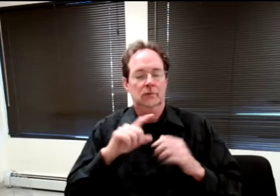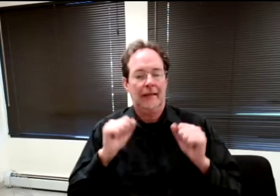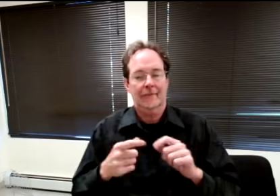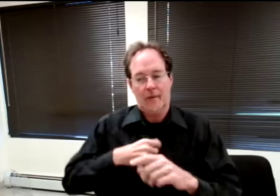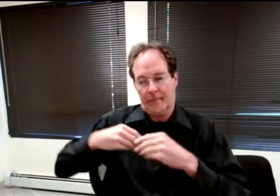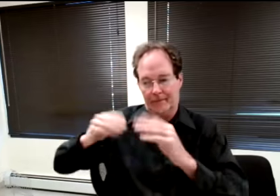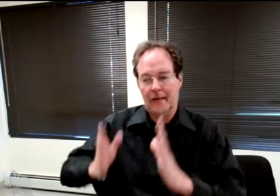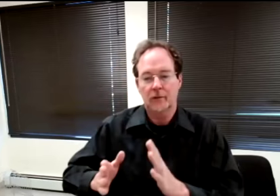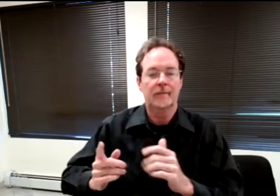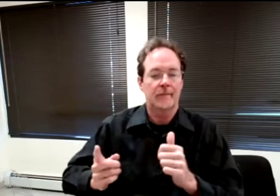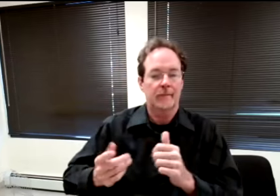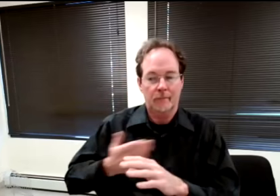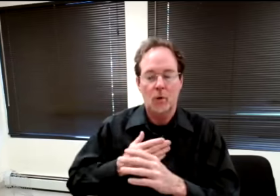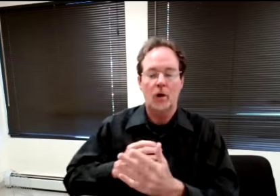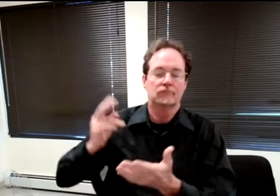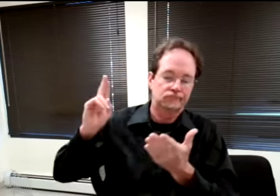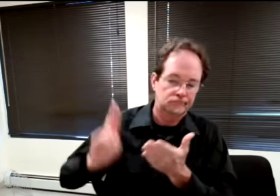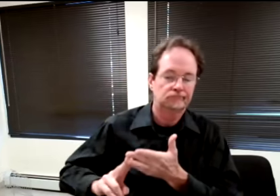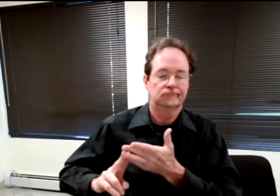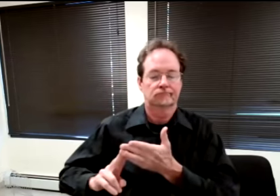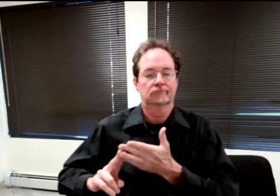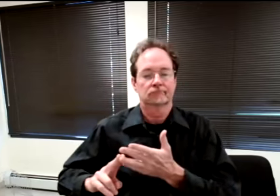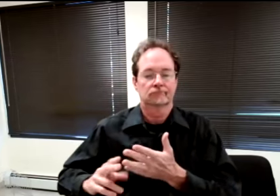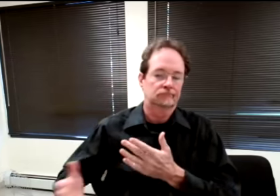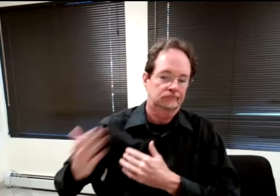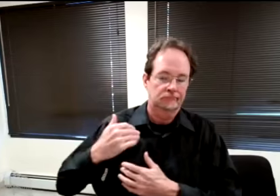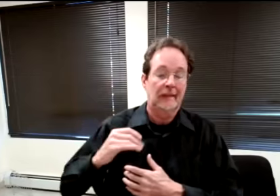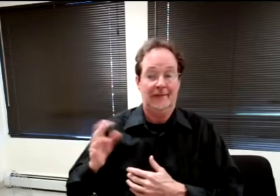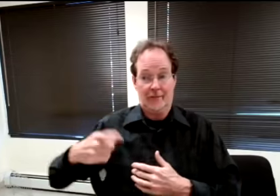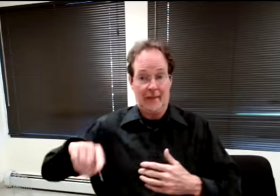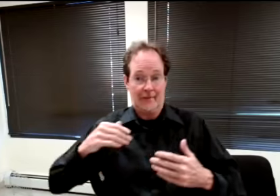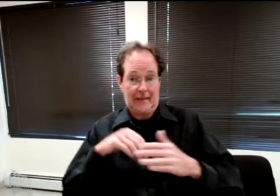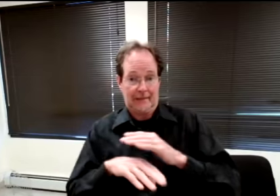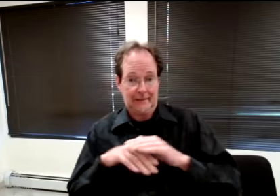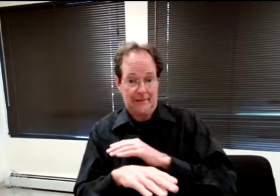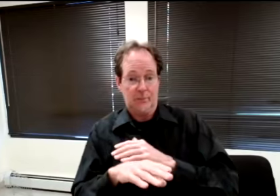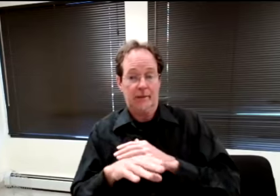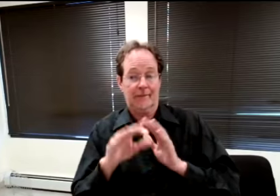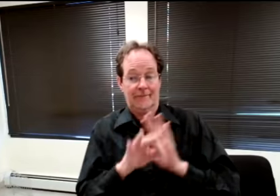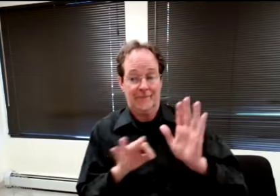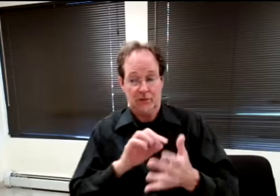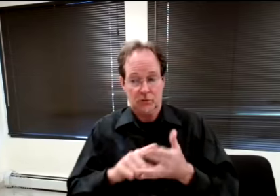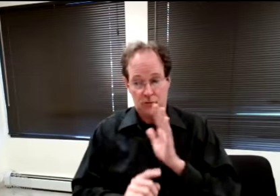before signing on if they have accessibility features in their platform.